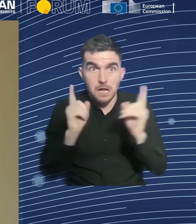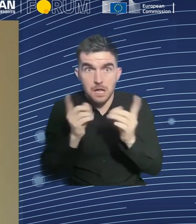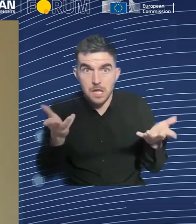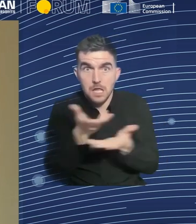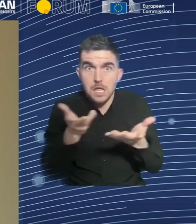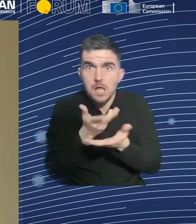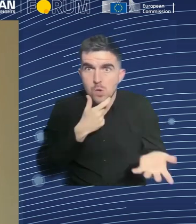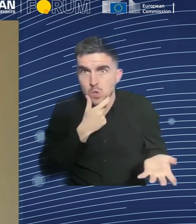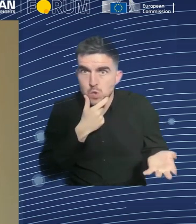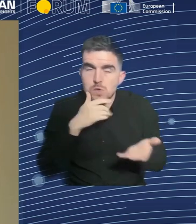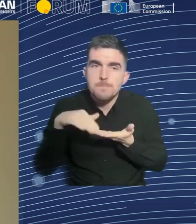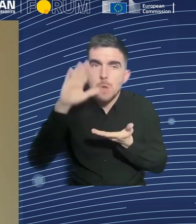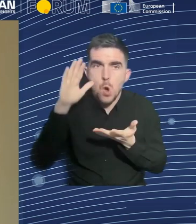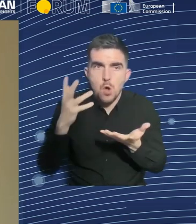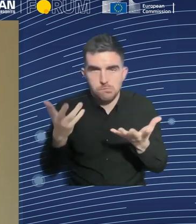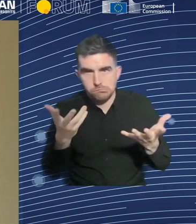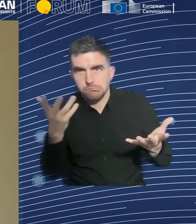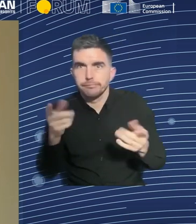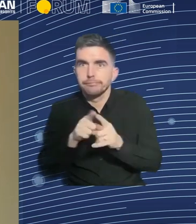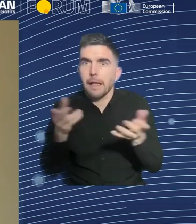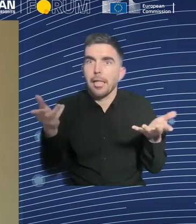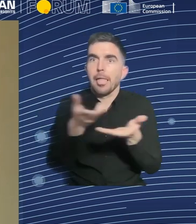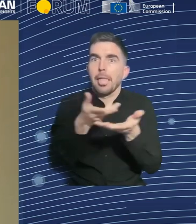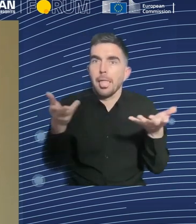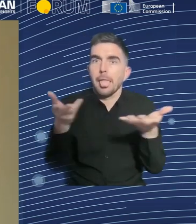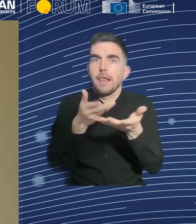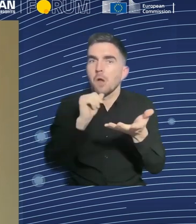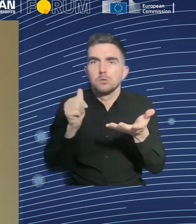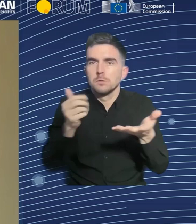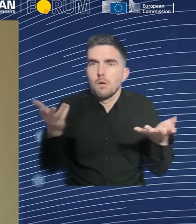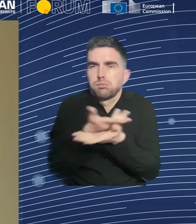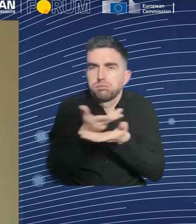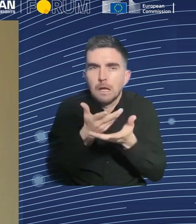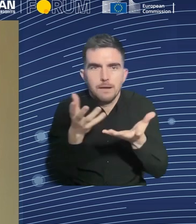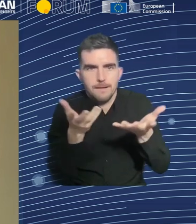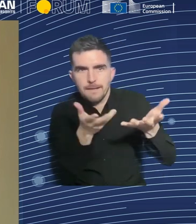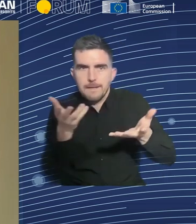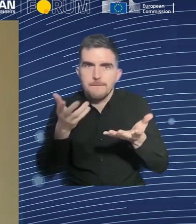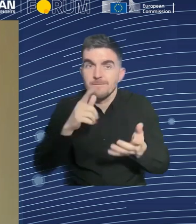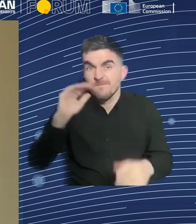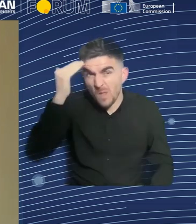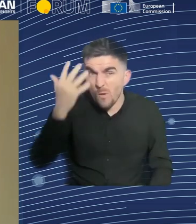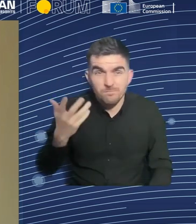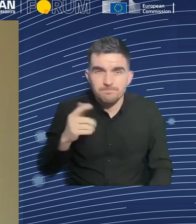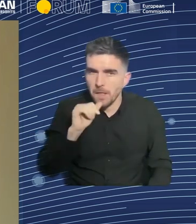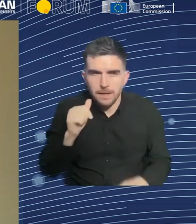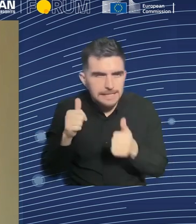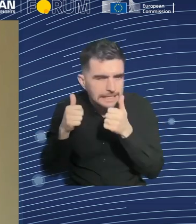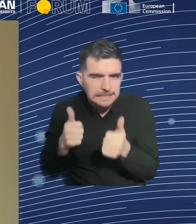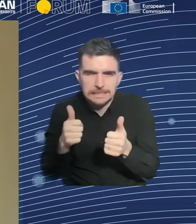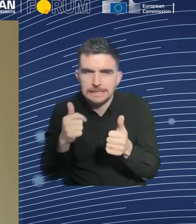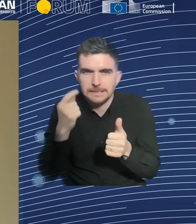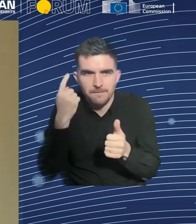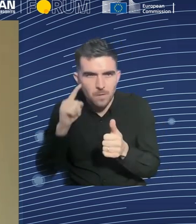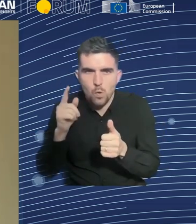And so I think regulation will or should ensure that before robots are